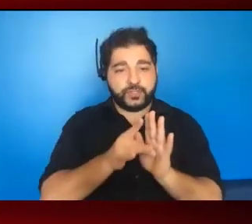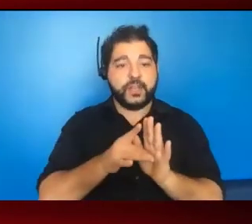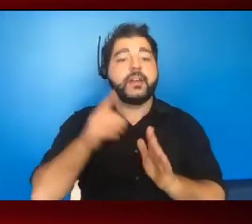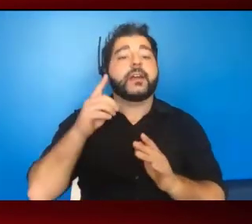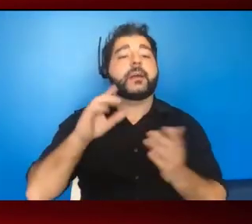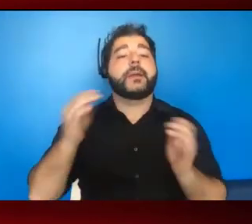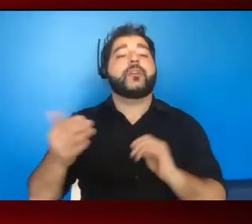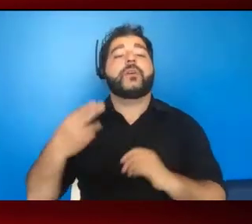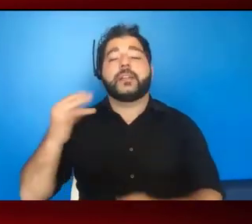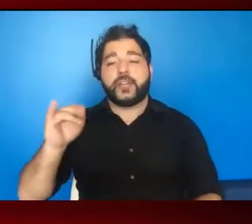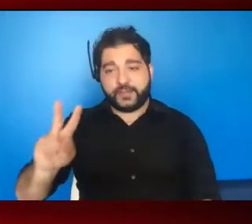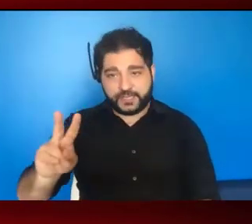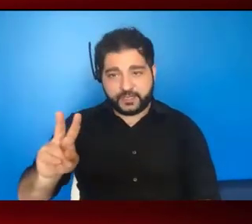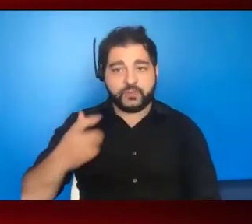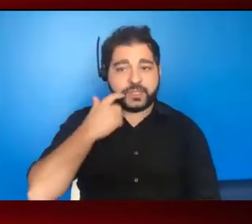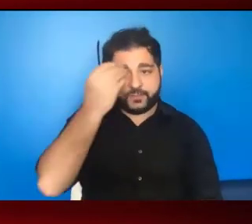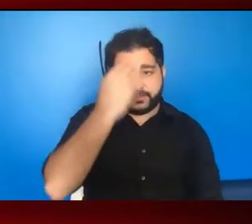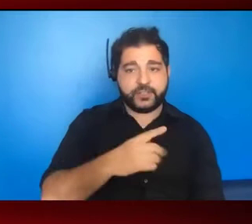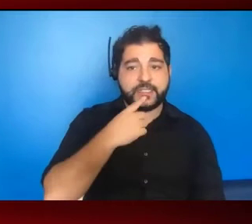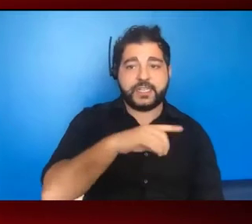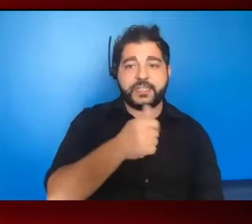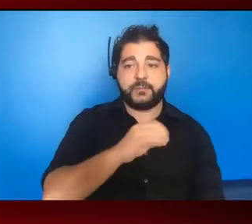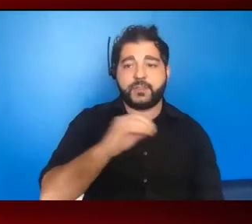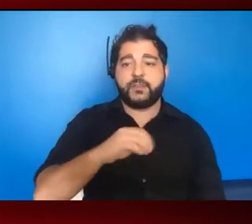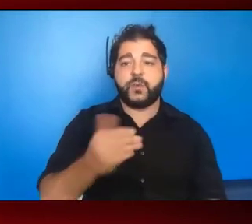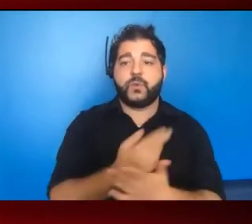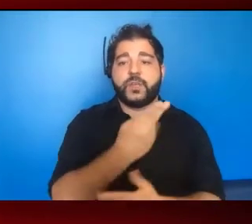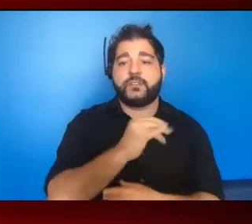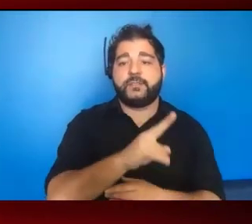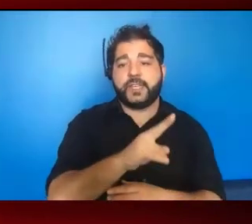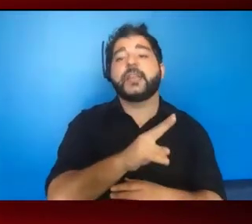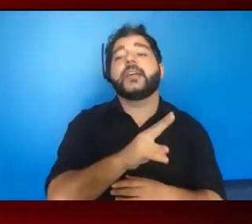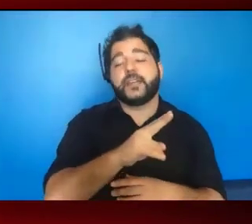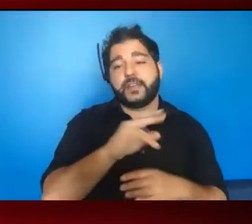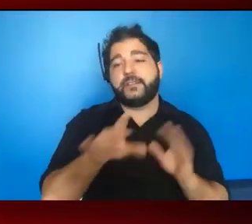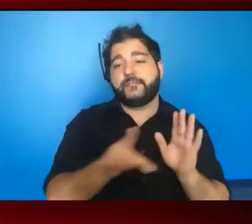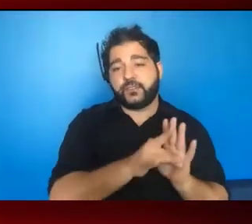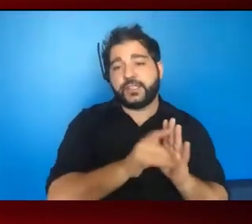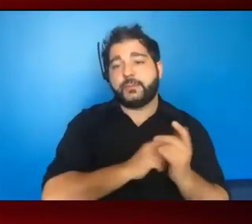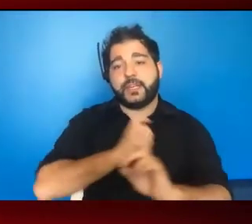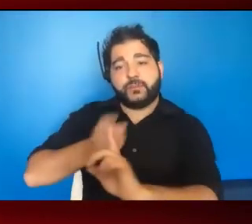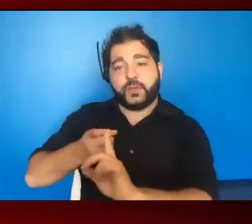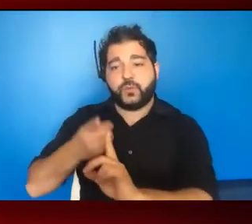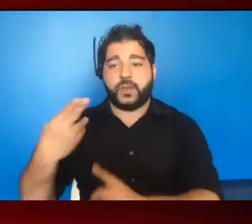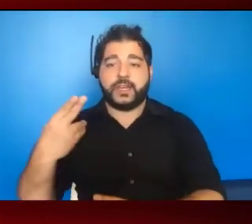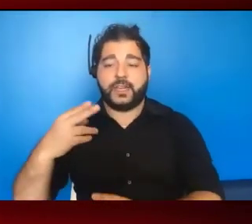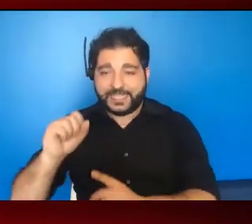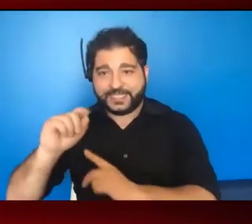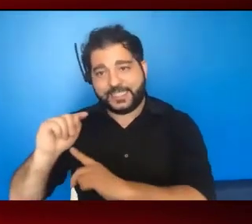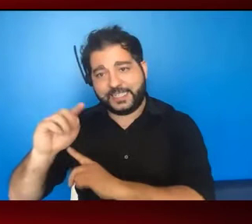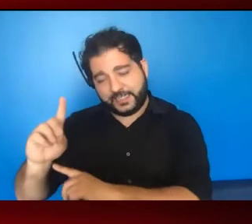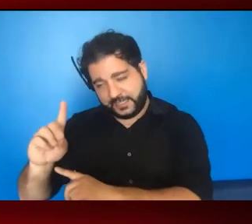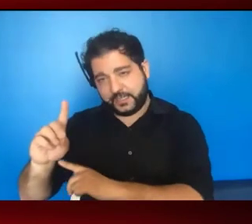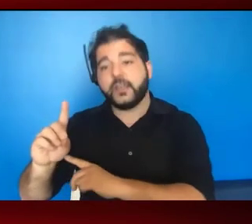HIV. Recent data says that 10% of new HIV infections can be attributed to those STDs. It's important to also